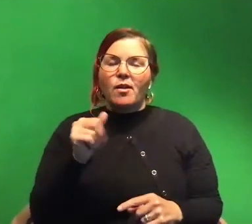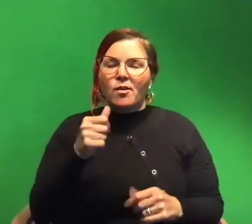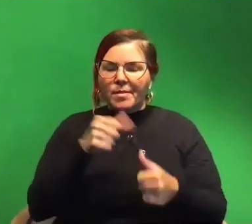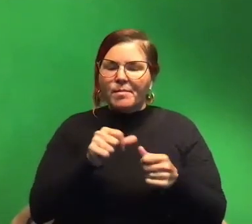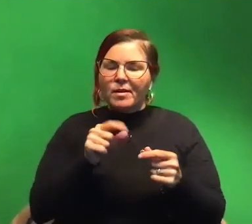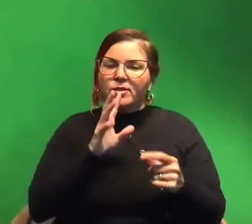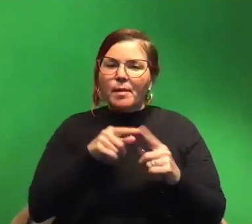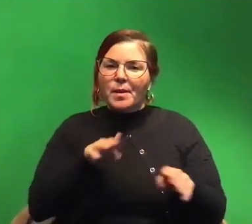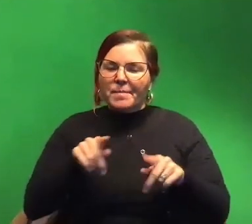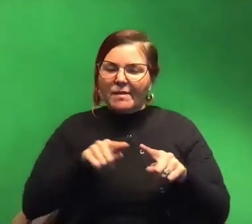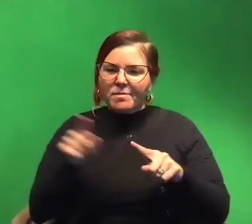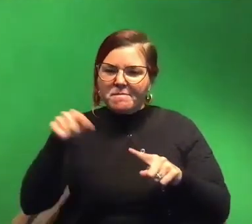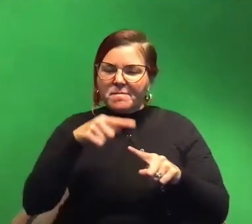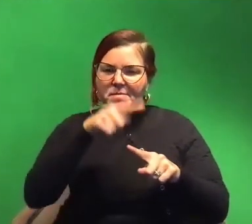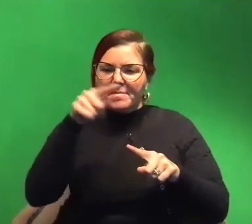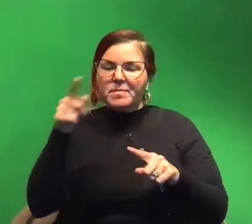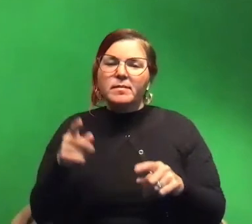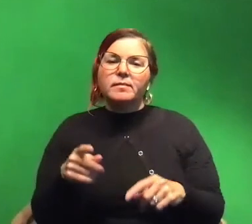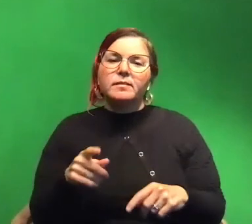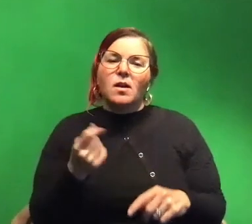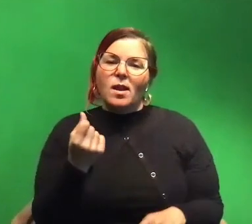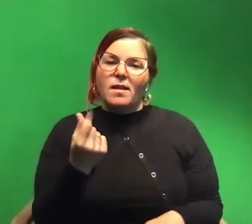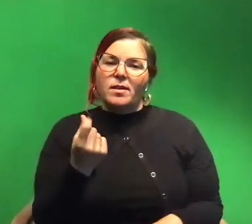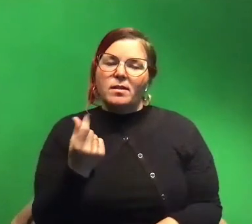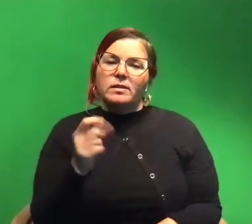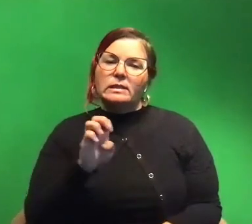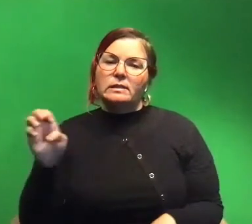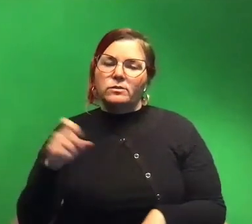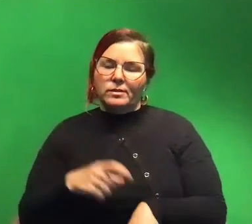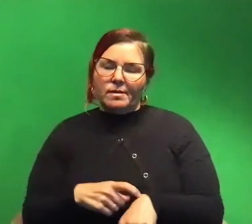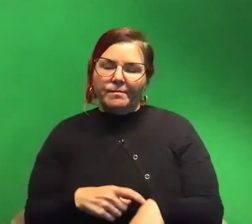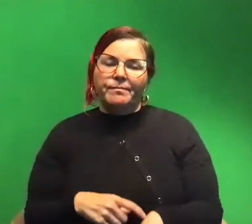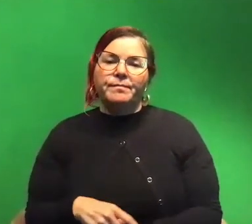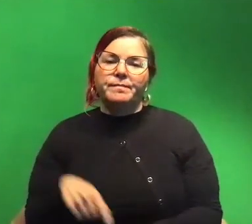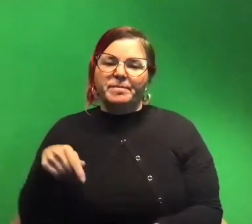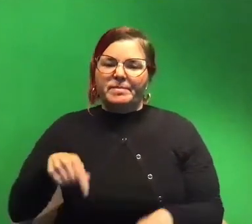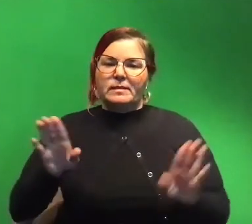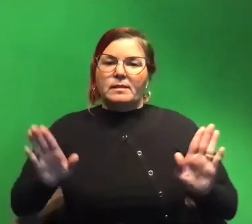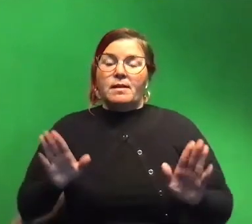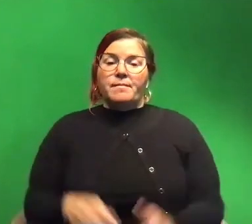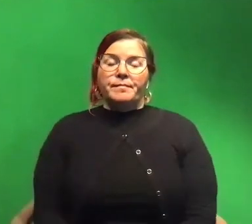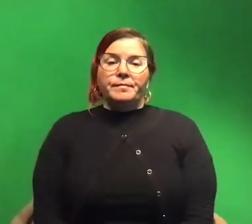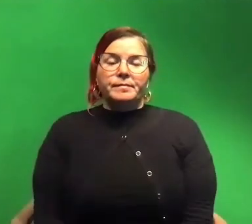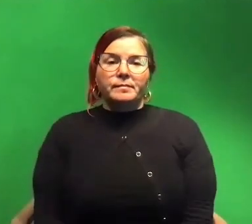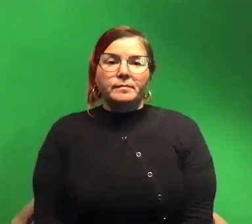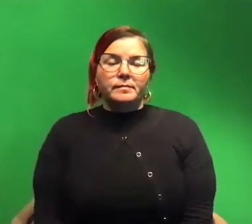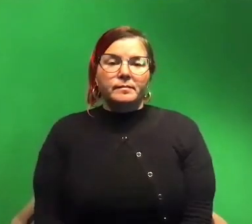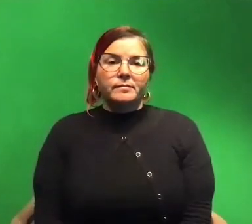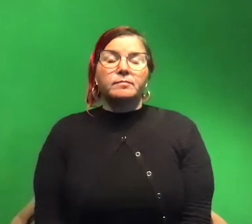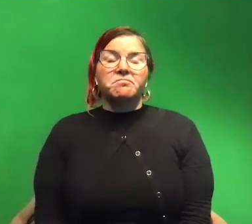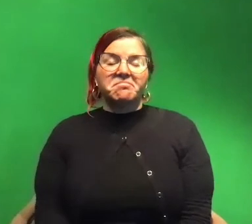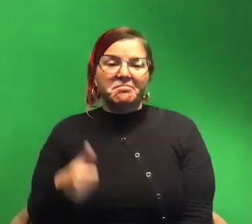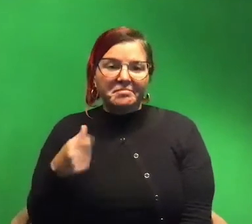so that will be um 11 o'clock eastern time this sunday great sounds good